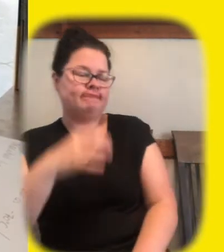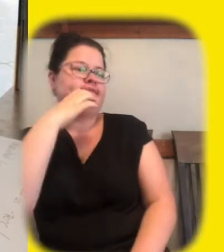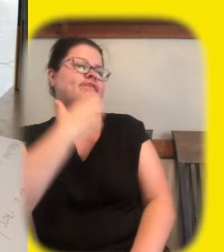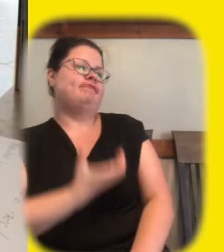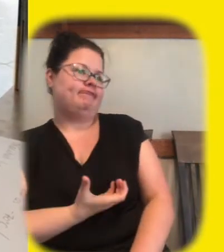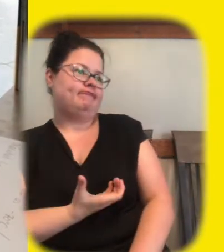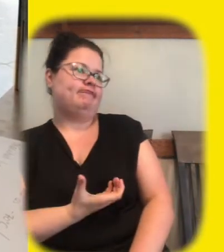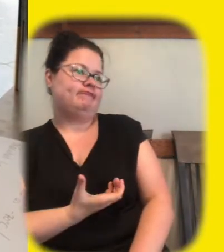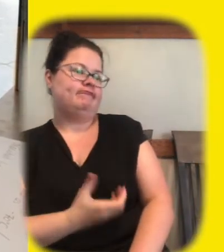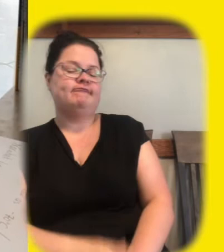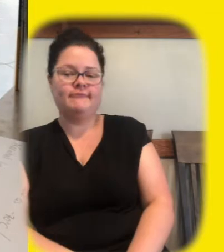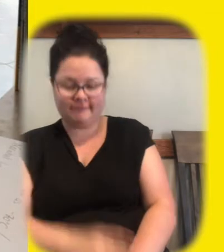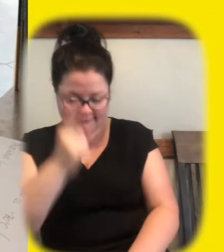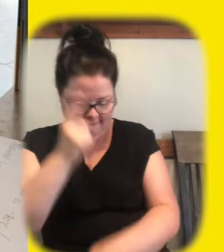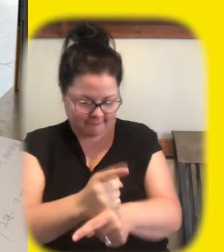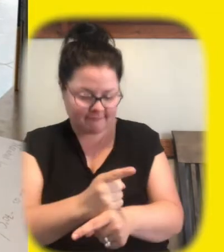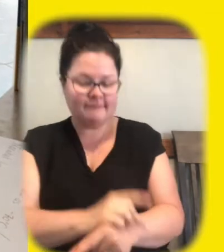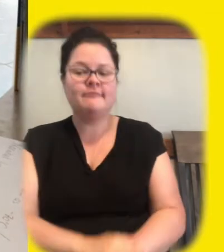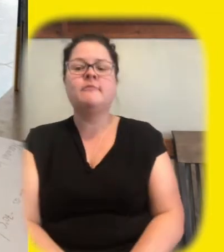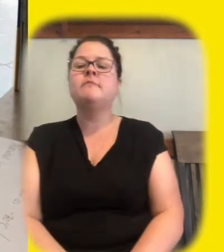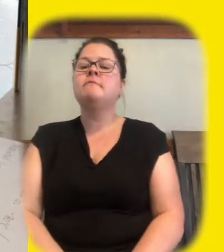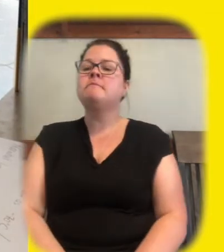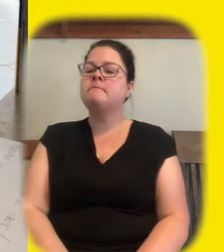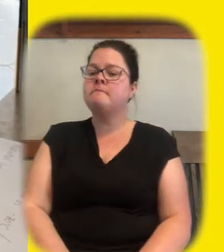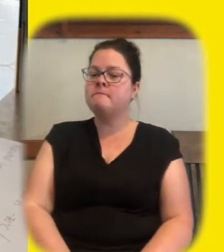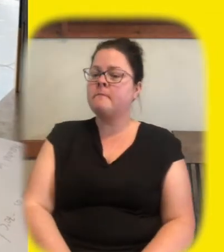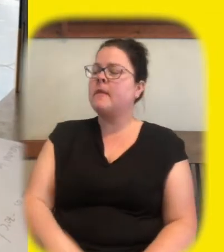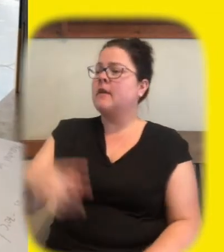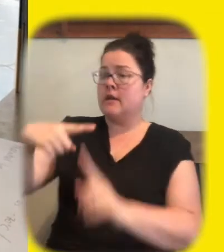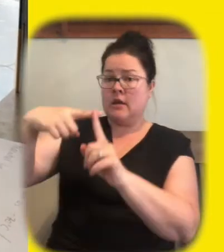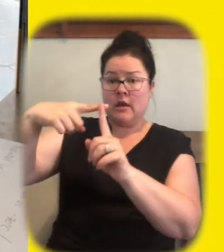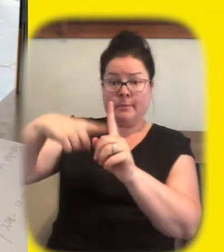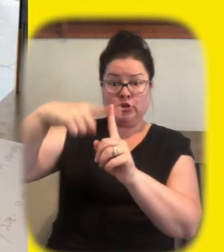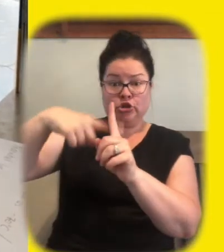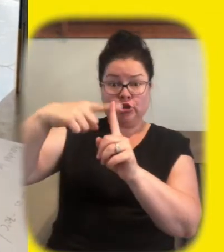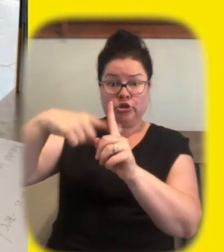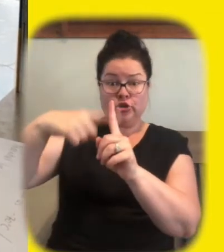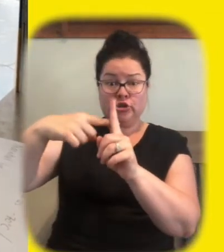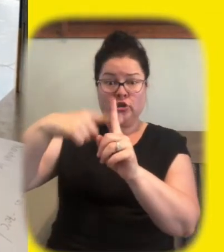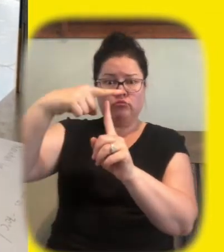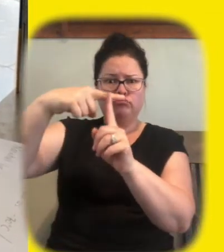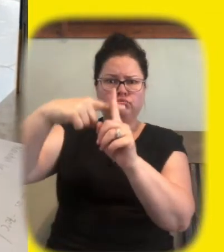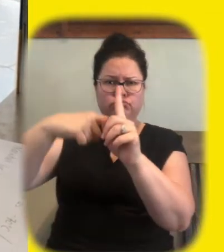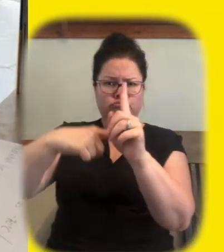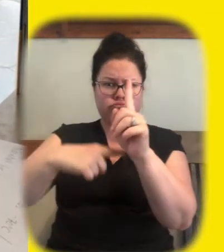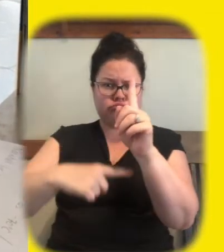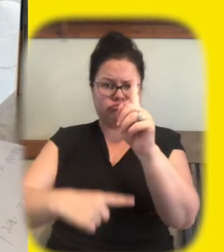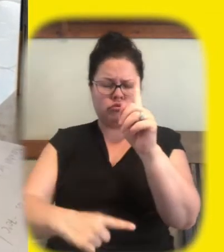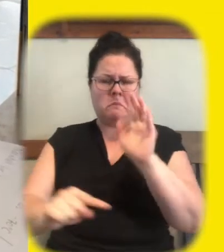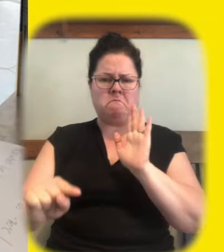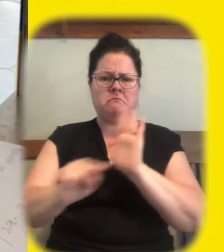yep yep temperatures are as low as minus 70